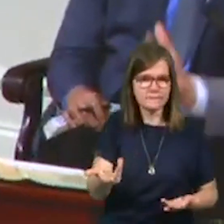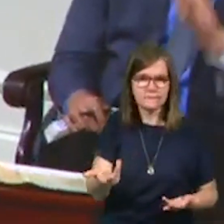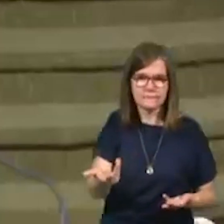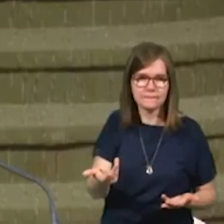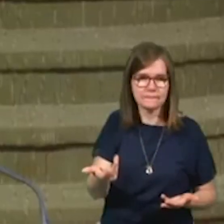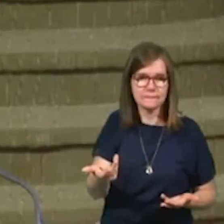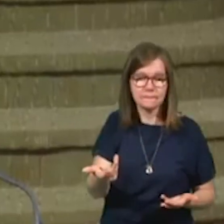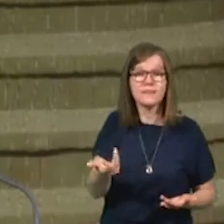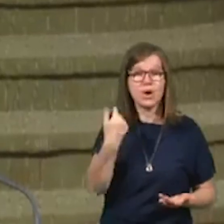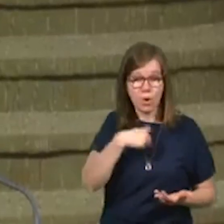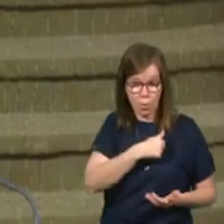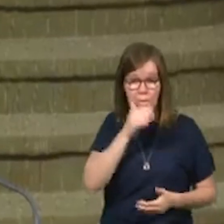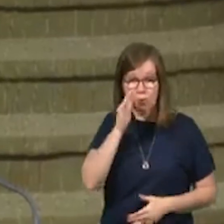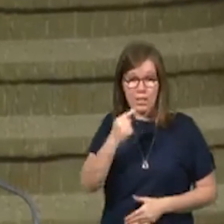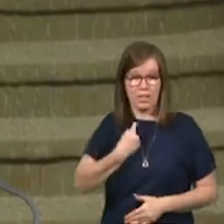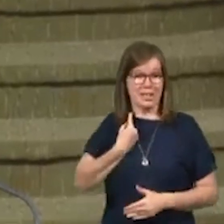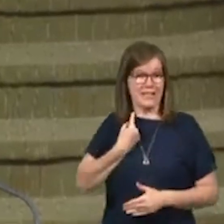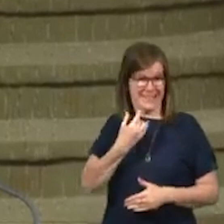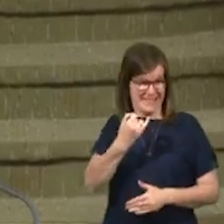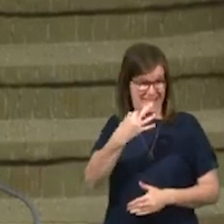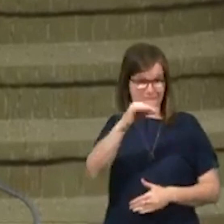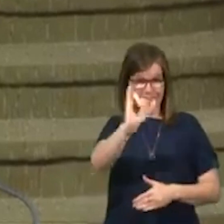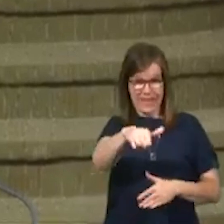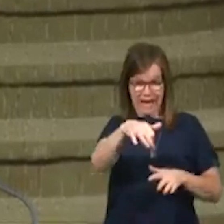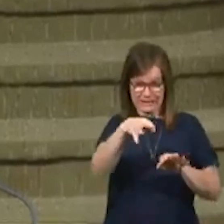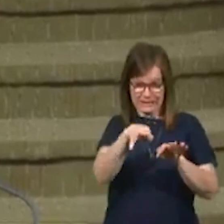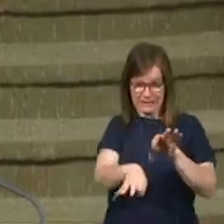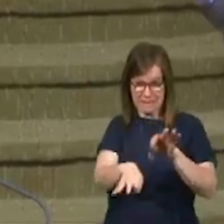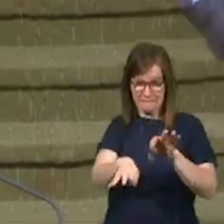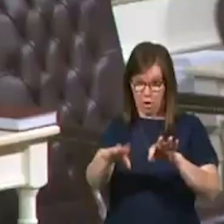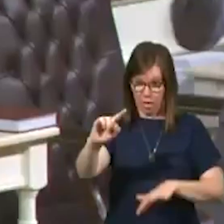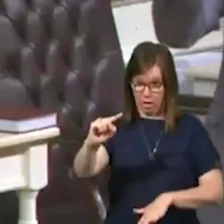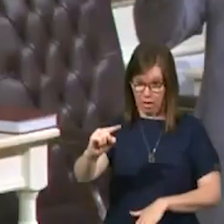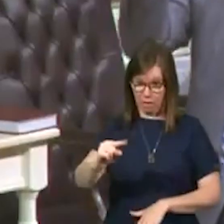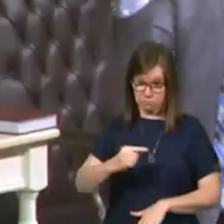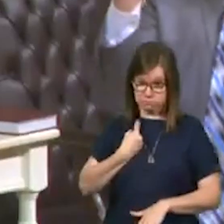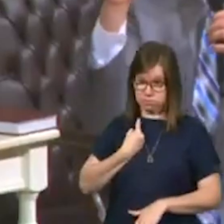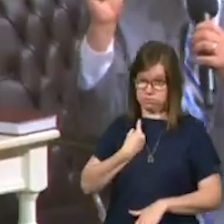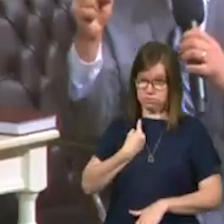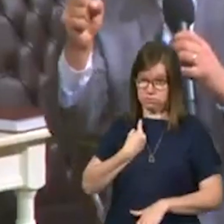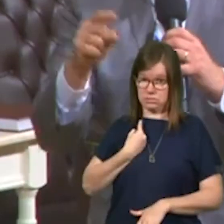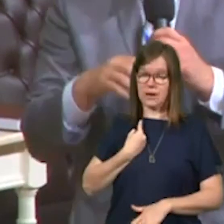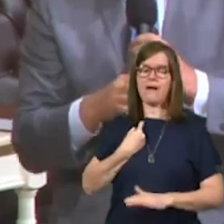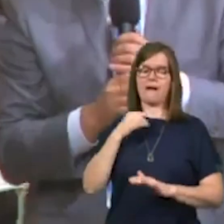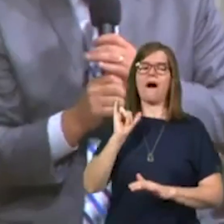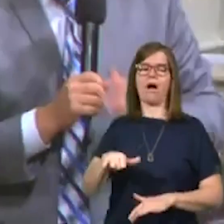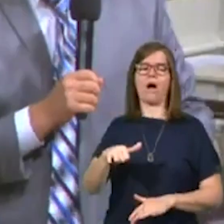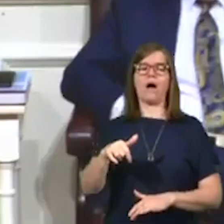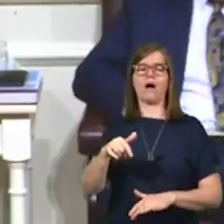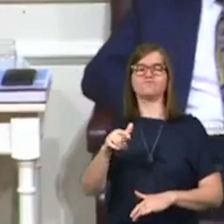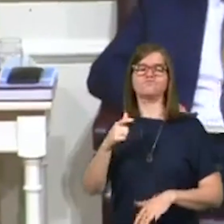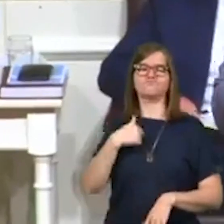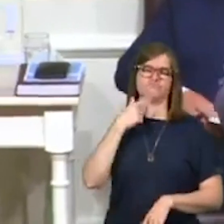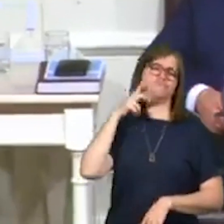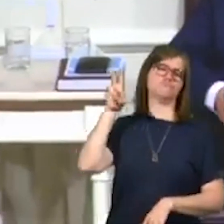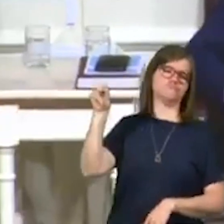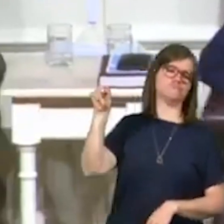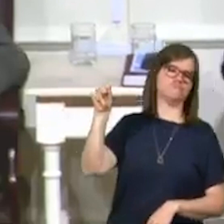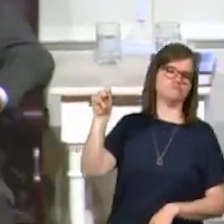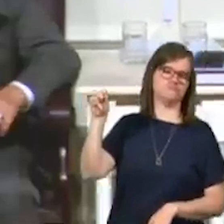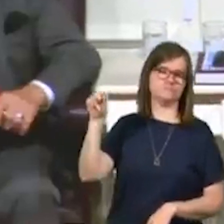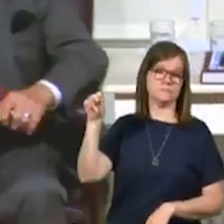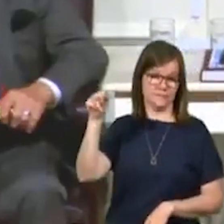and we're going to feel that, and if all it takes, friend, you listen to me right now, if all it takes is a good reason for you to start saying no to God,